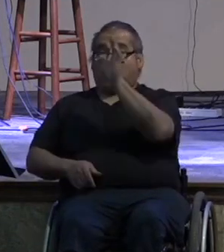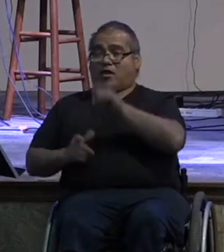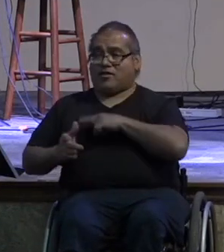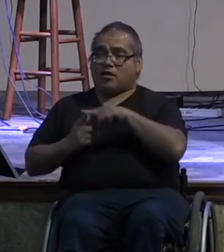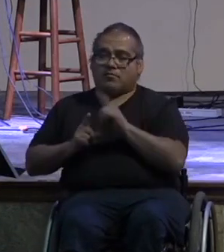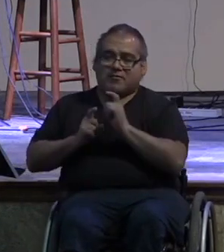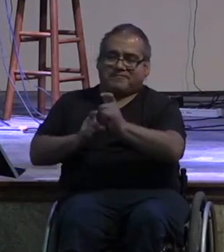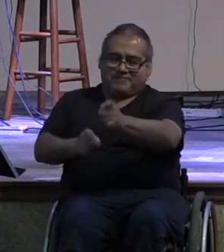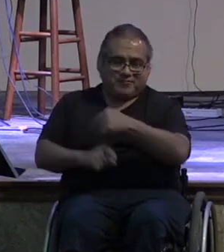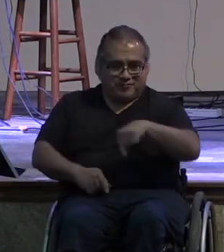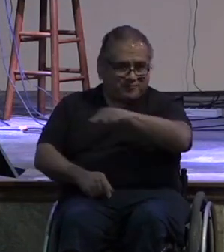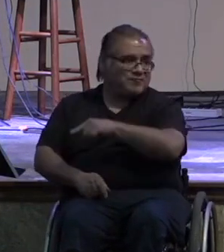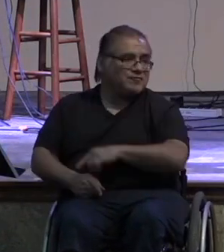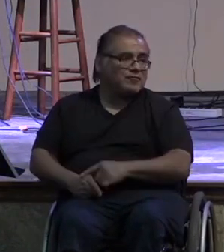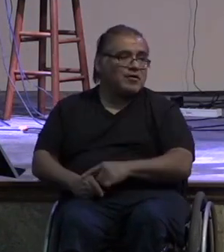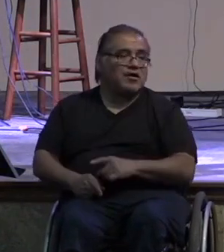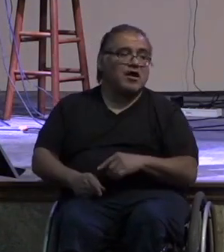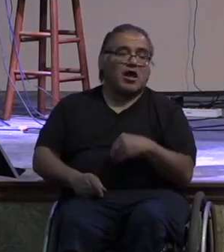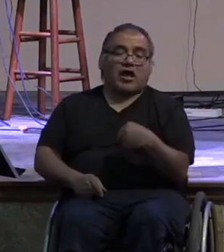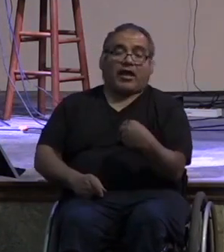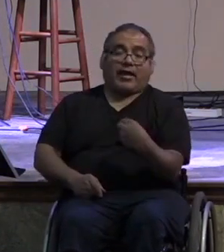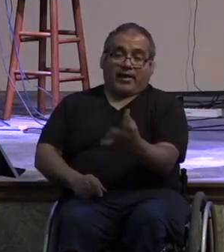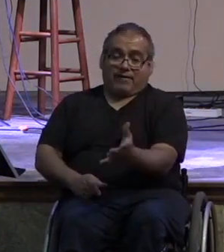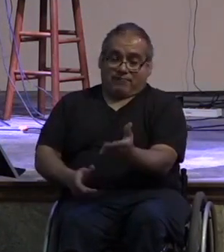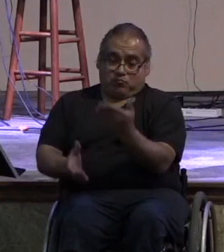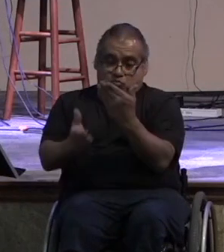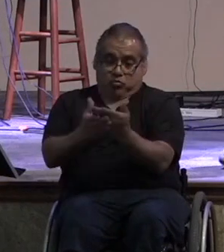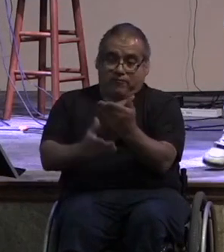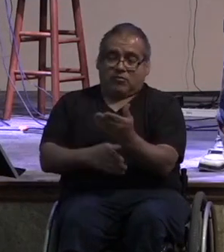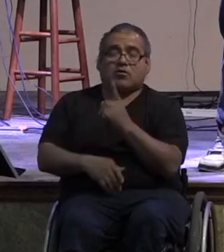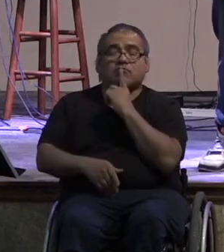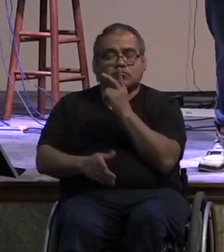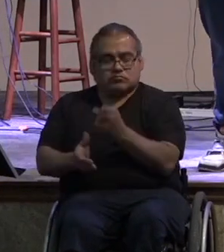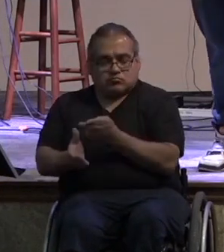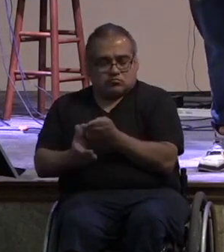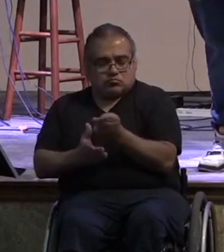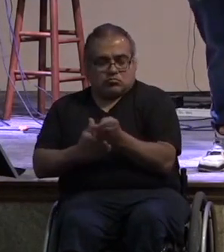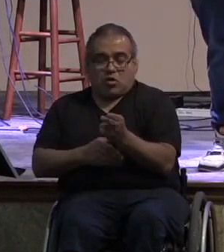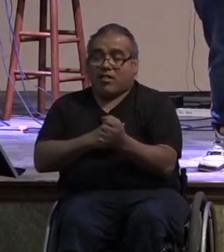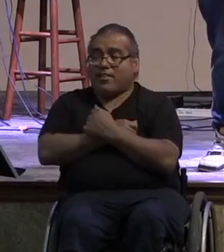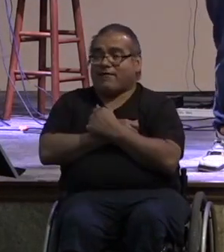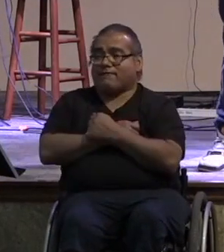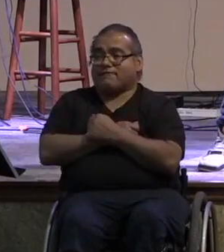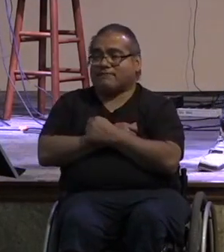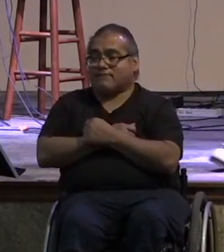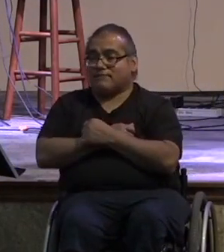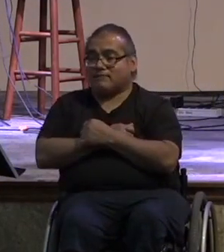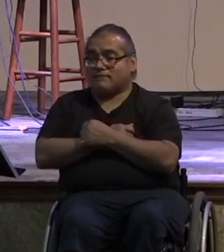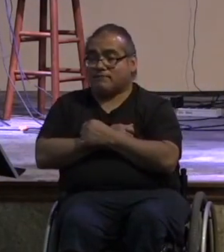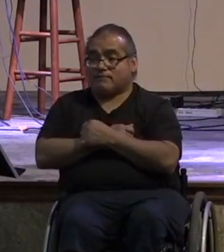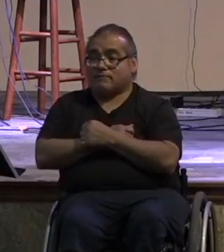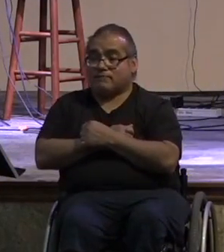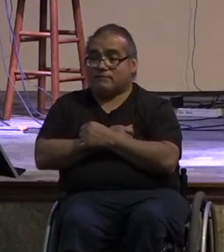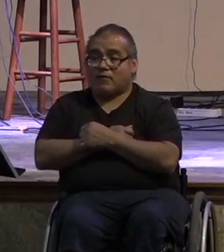first point is giving is proof of genuine love our giving is proof of our genuine love